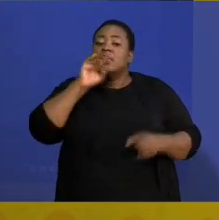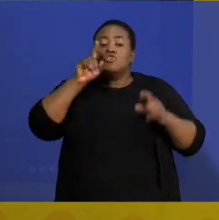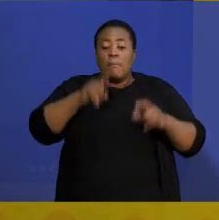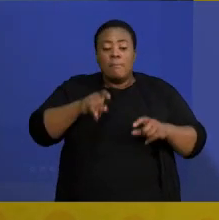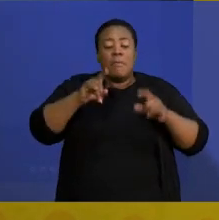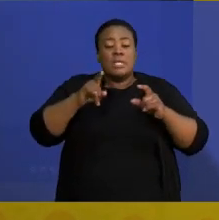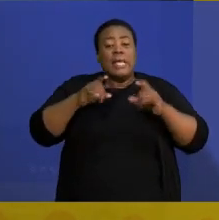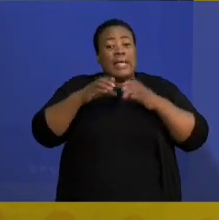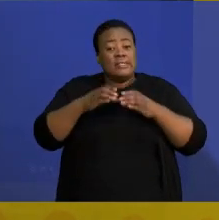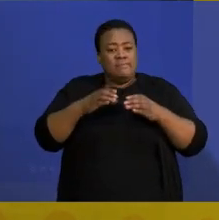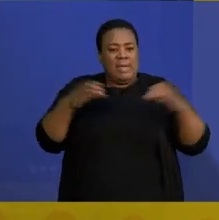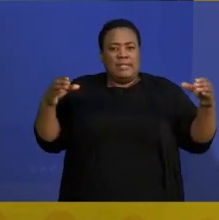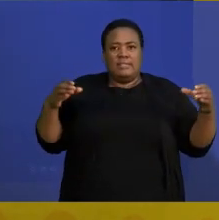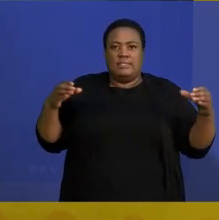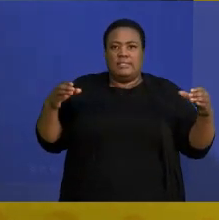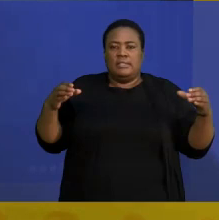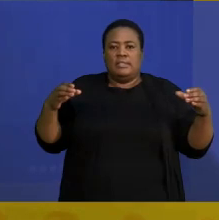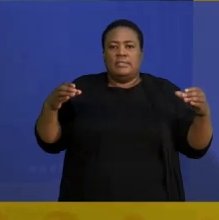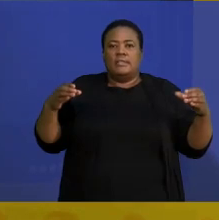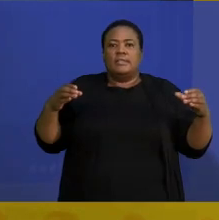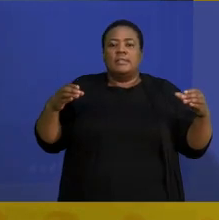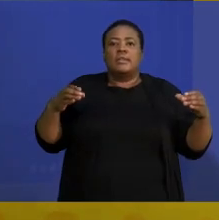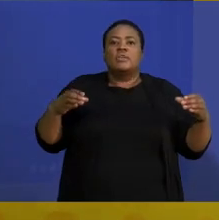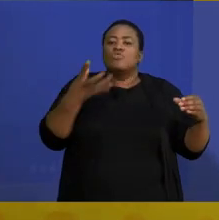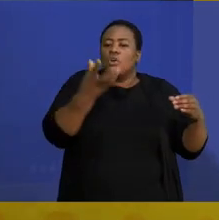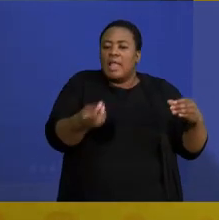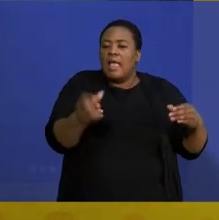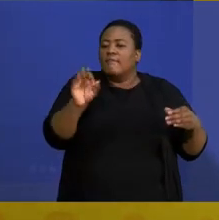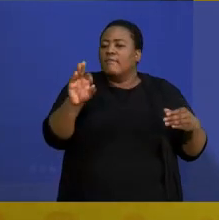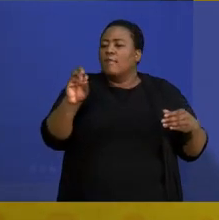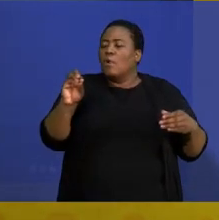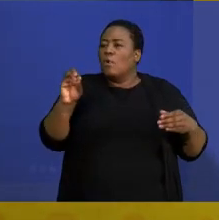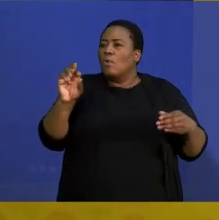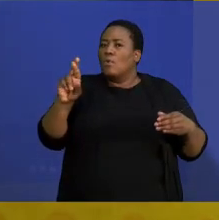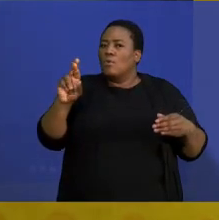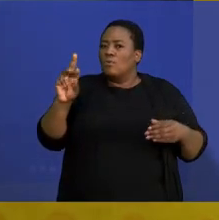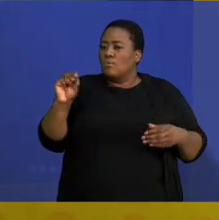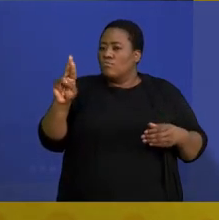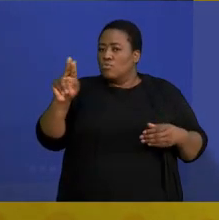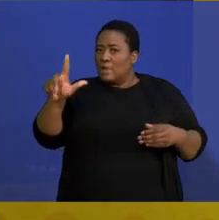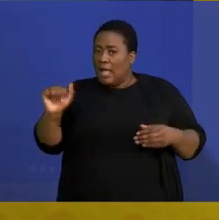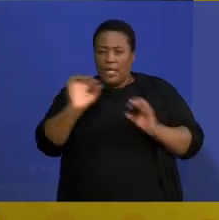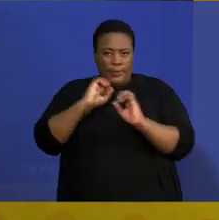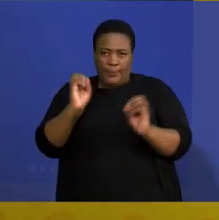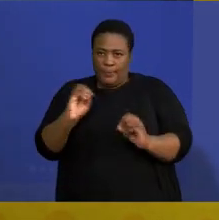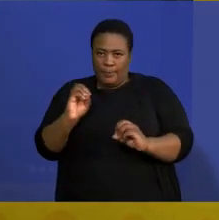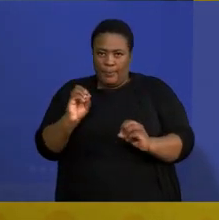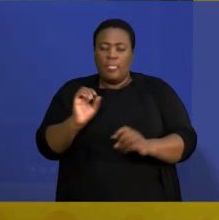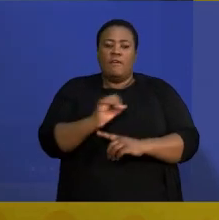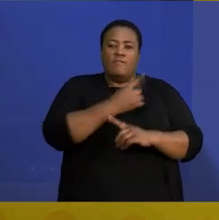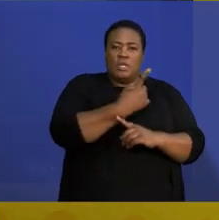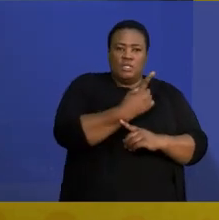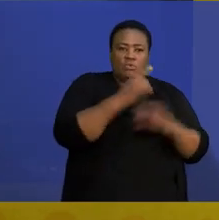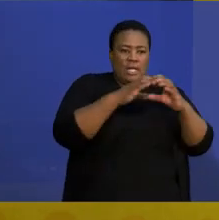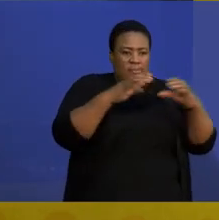is no straight formula to find the actual sequence. So you expand number one. Number two, you add them manually.